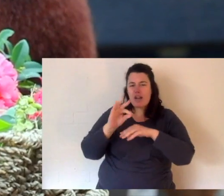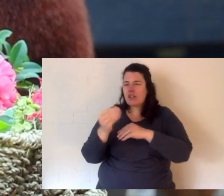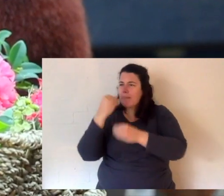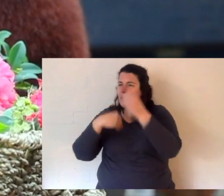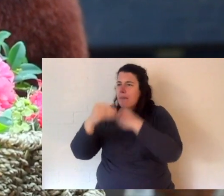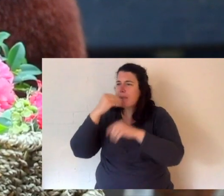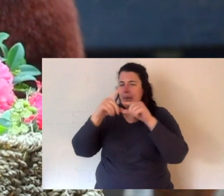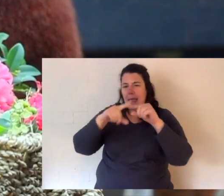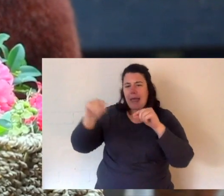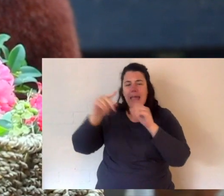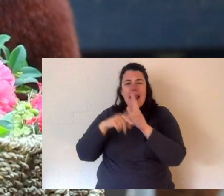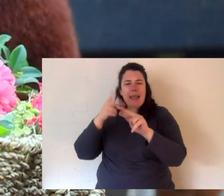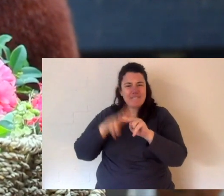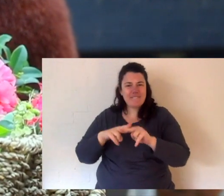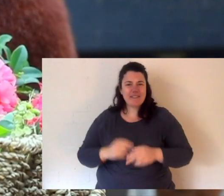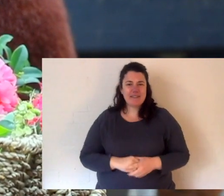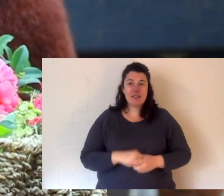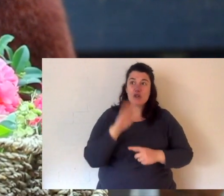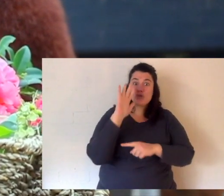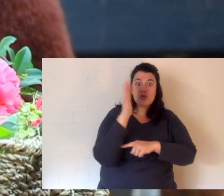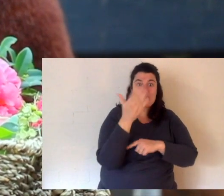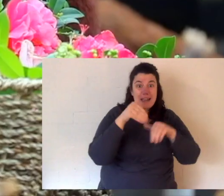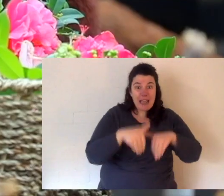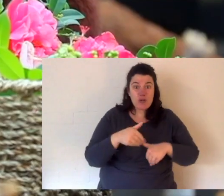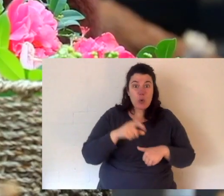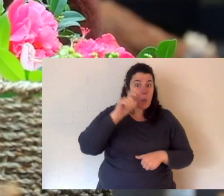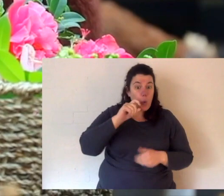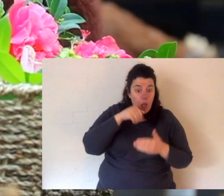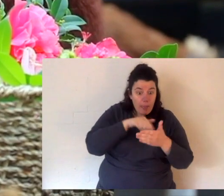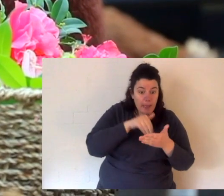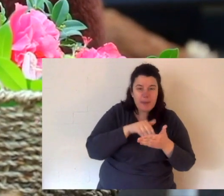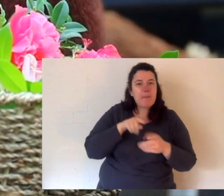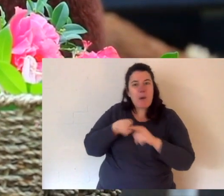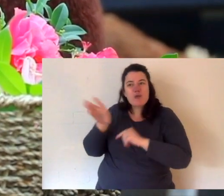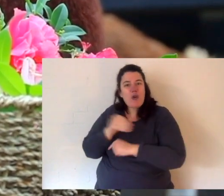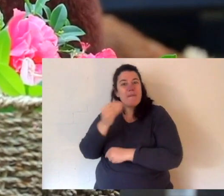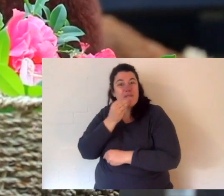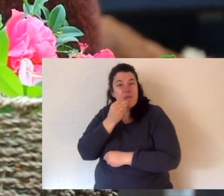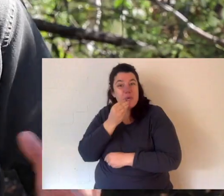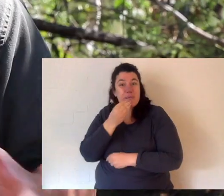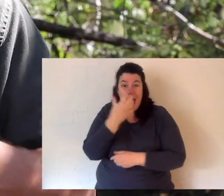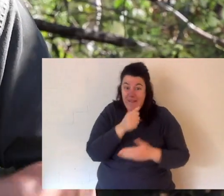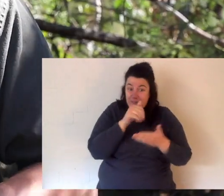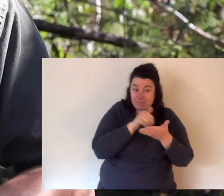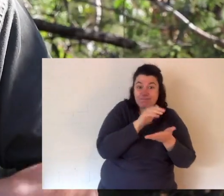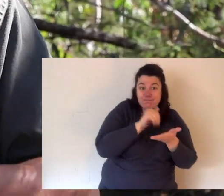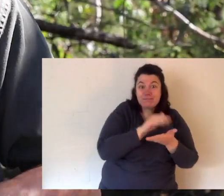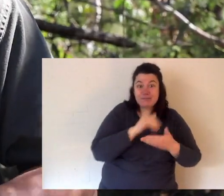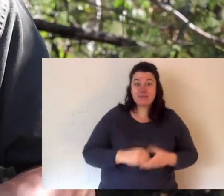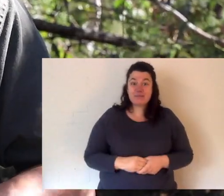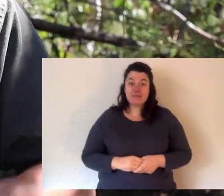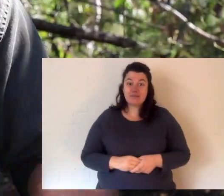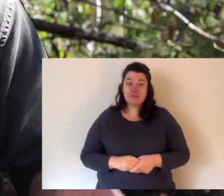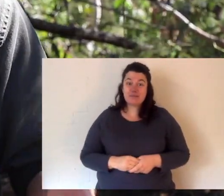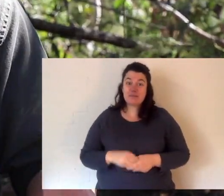leaves. Tree kangaroos take most of the water they need from the food that they eat but they do drink. Both species of tree kangaroo in